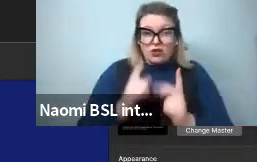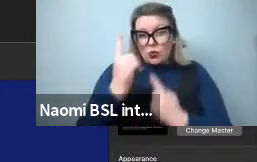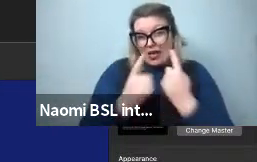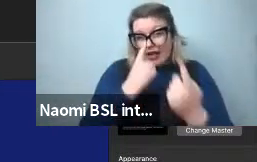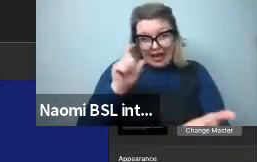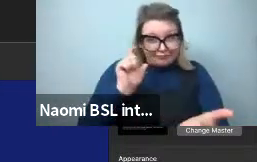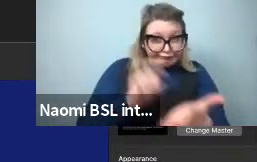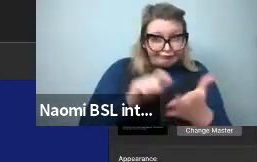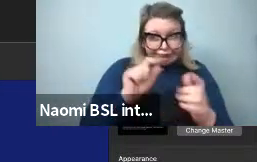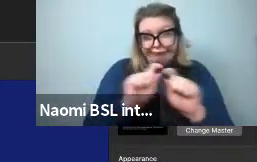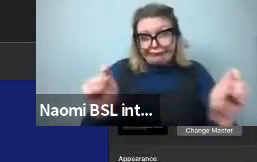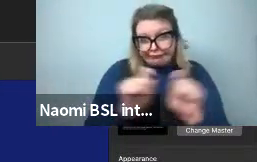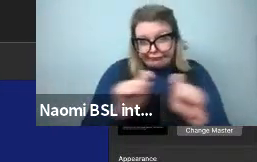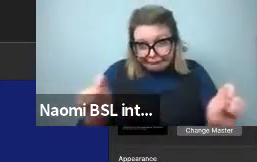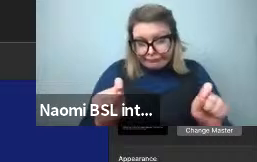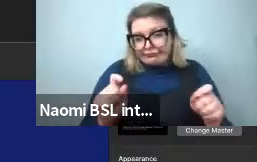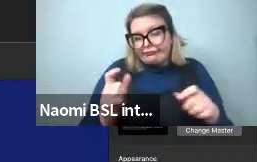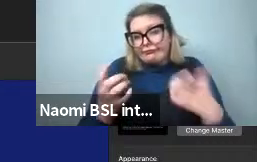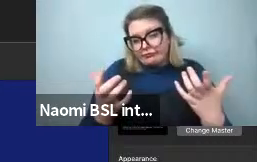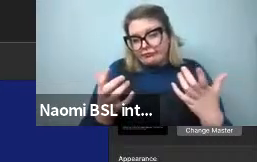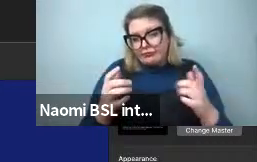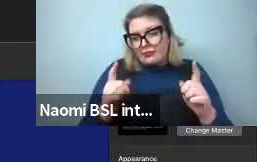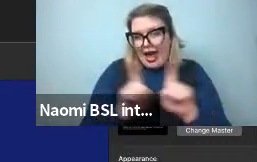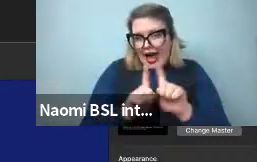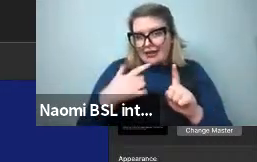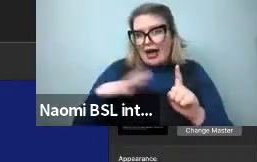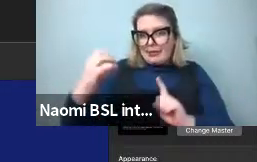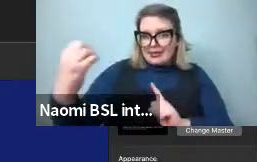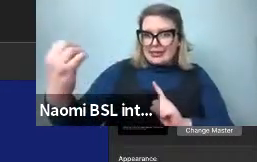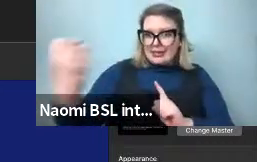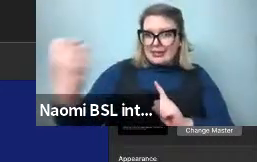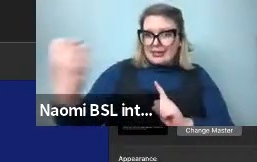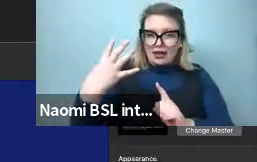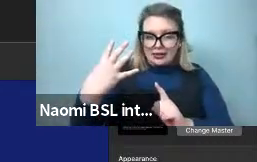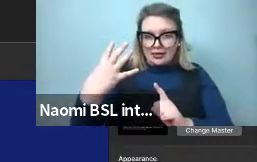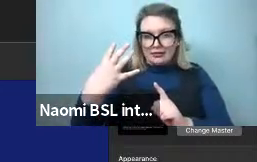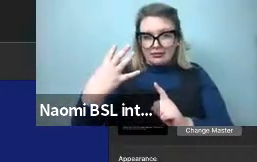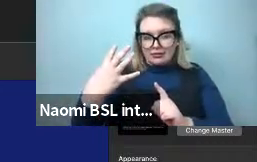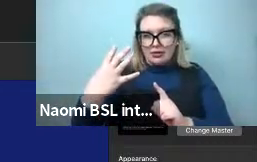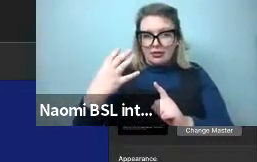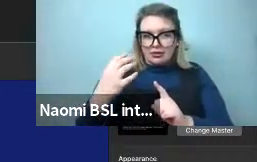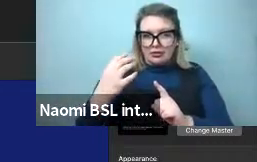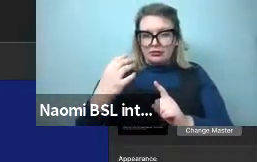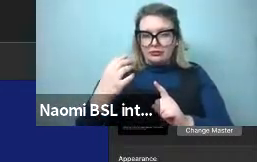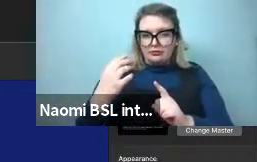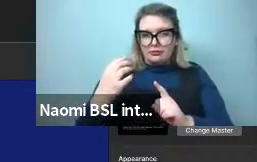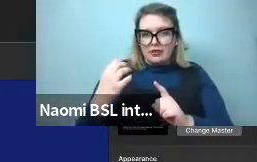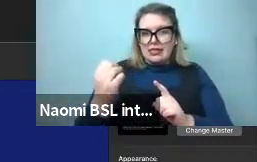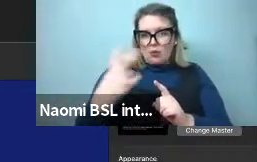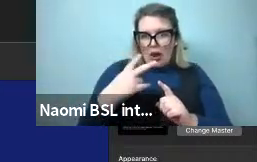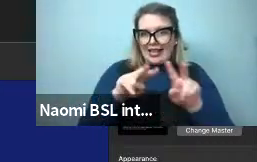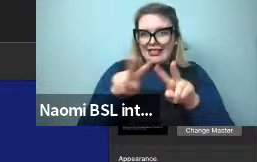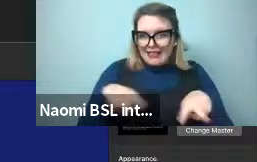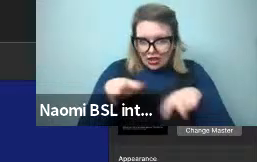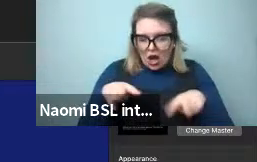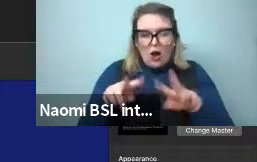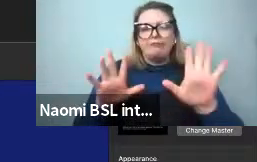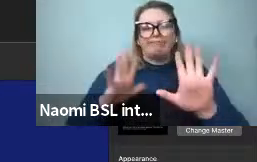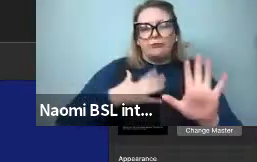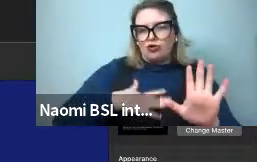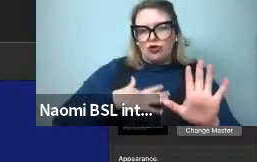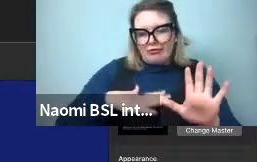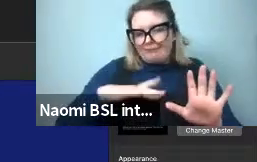yourself in Zoom, and I have spotlighted the closed captioning video for, I'm sorry, the